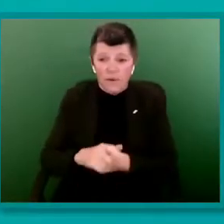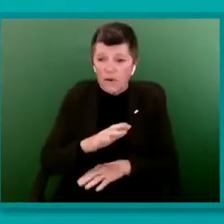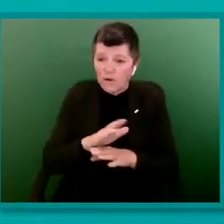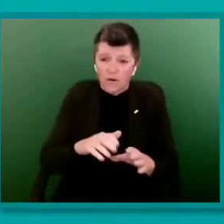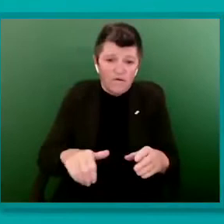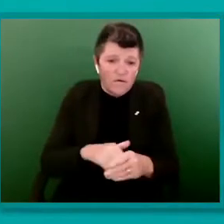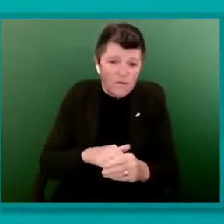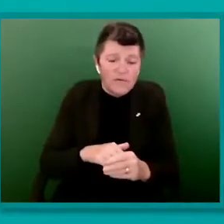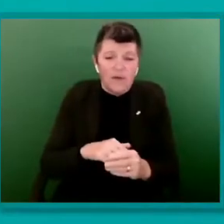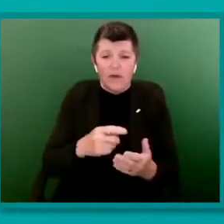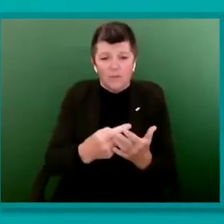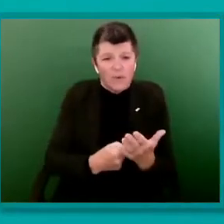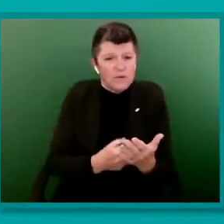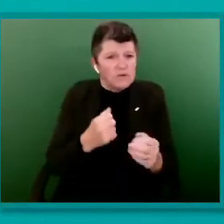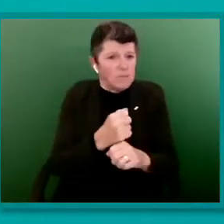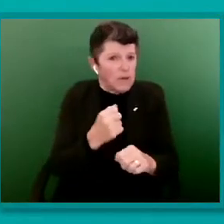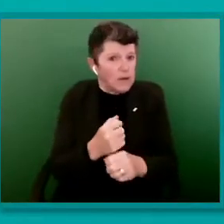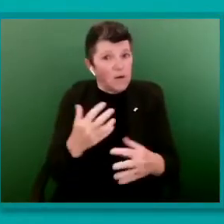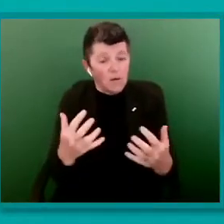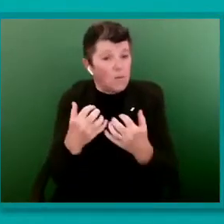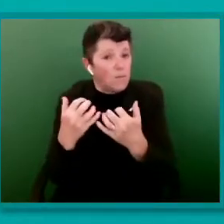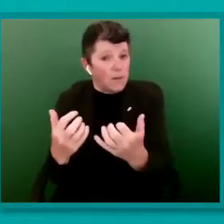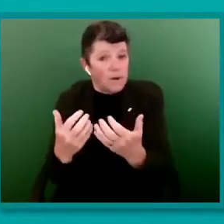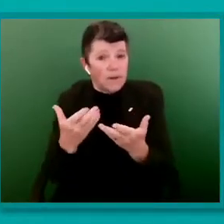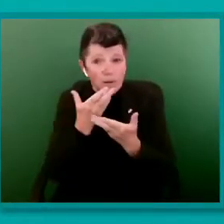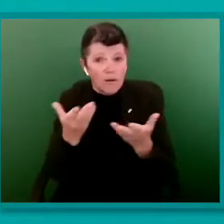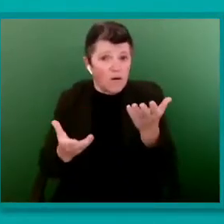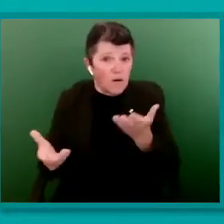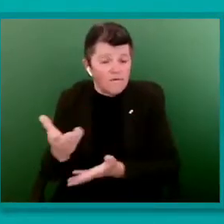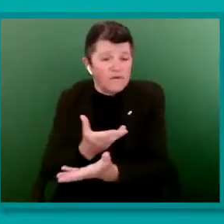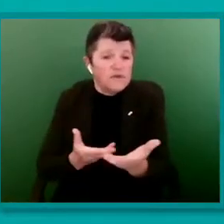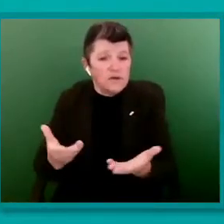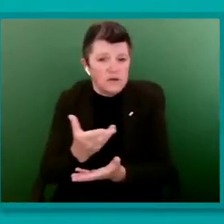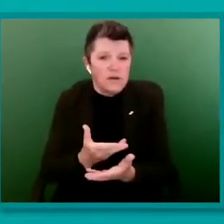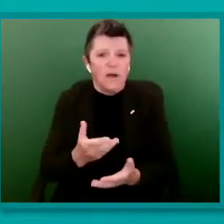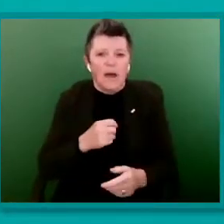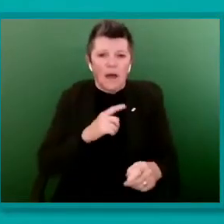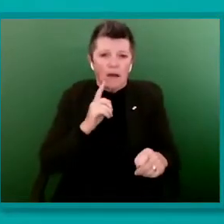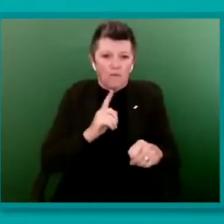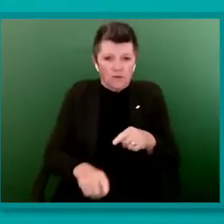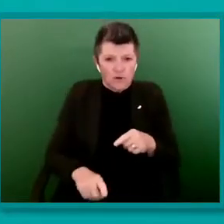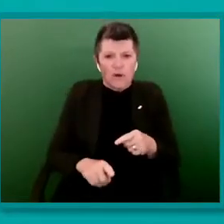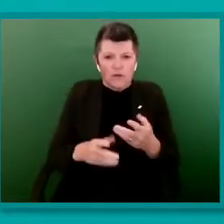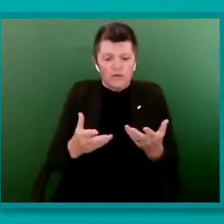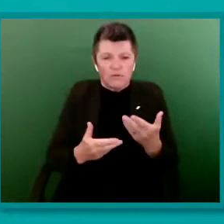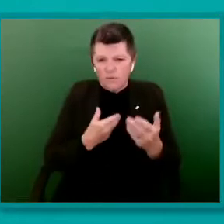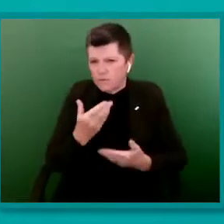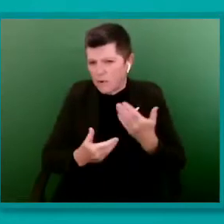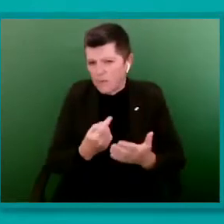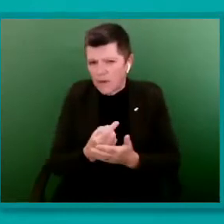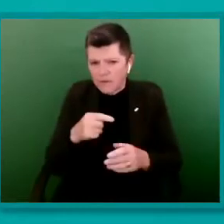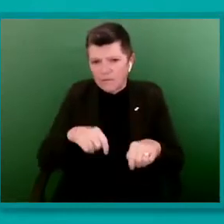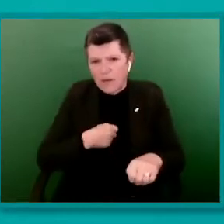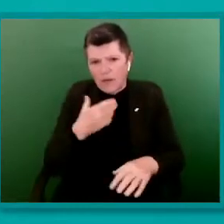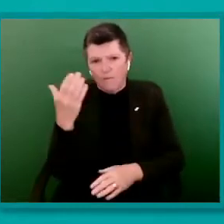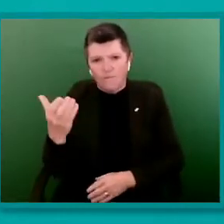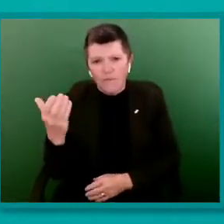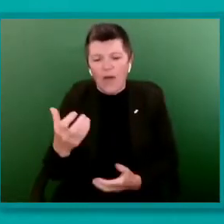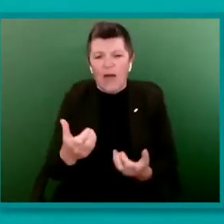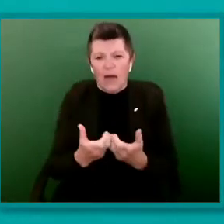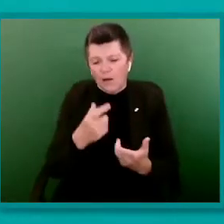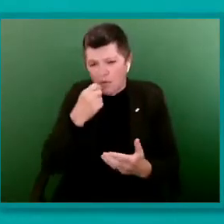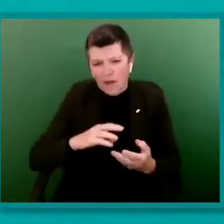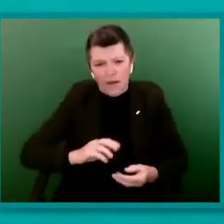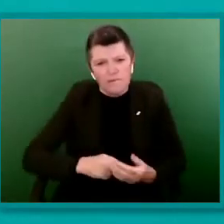conversation, something I'm going to try to touch on in this address as we look to how we can build a better and more equal society